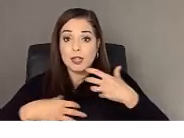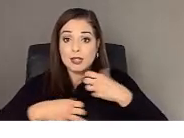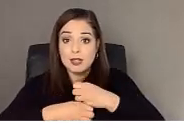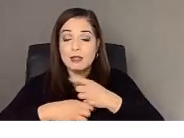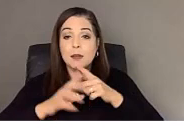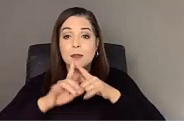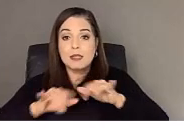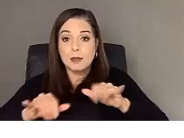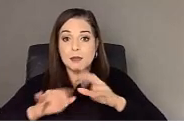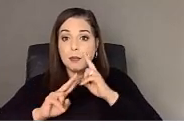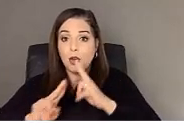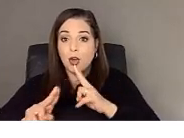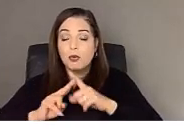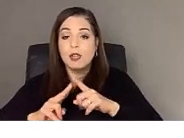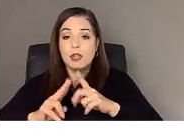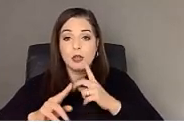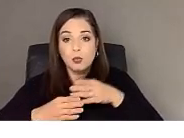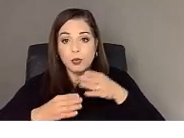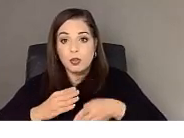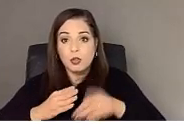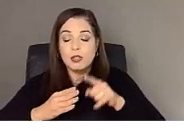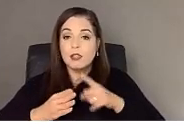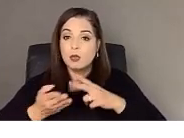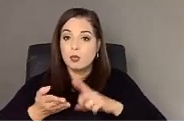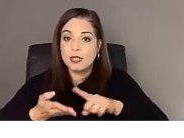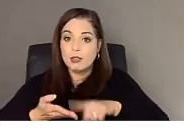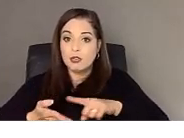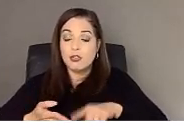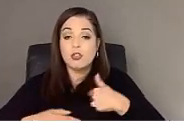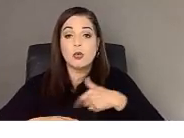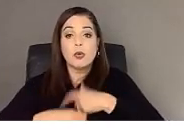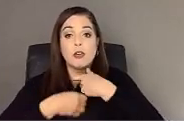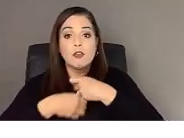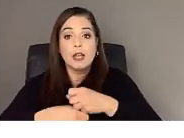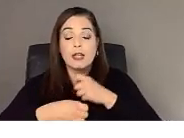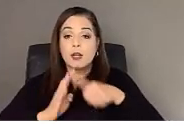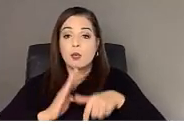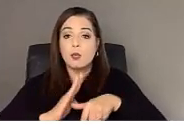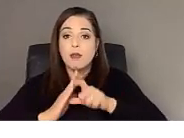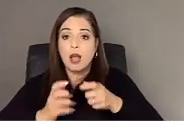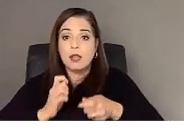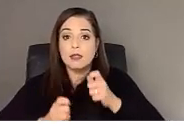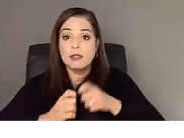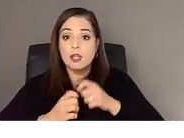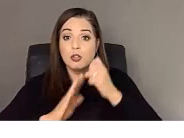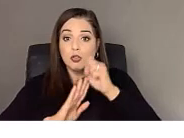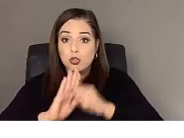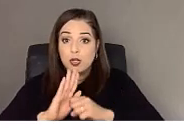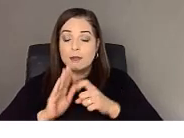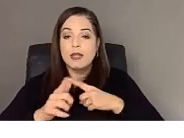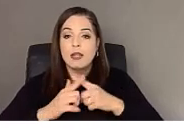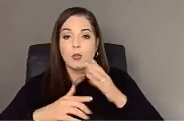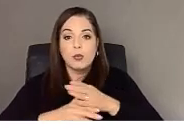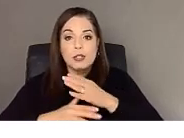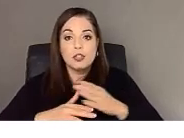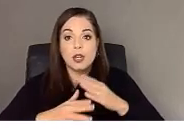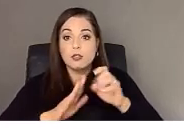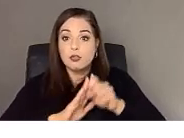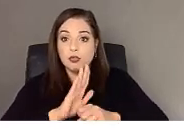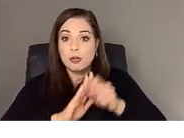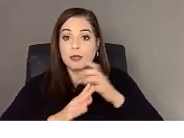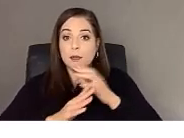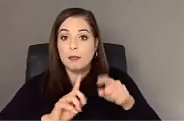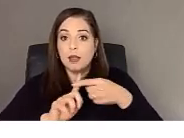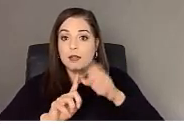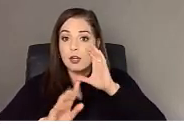the results of the research. So we created and revised a script and then shared the script and our image ideas with our graphic